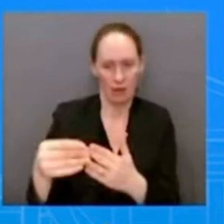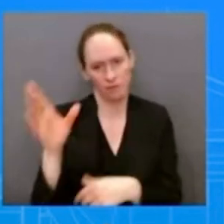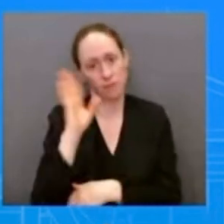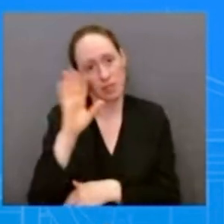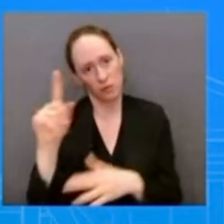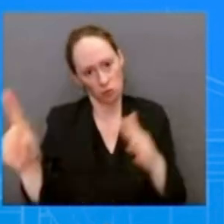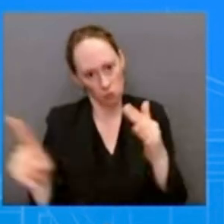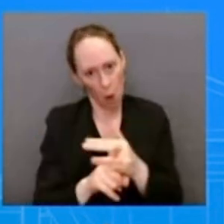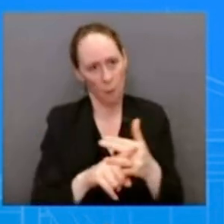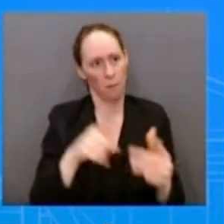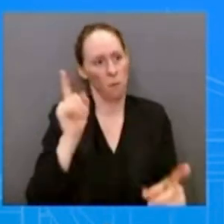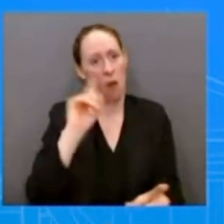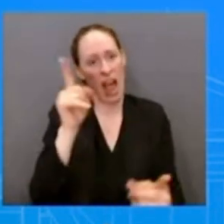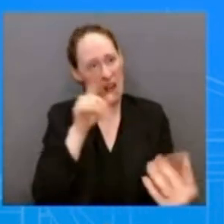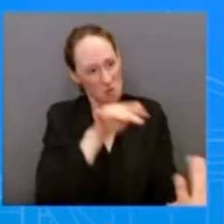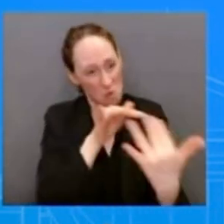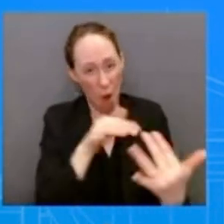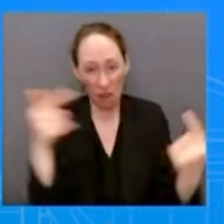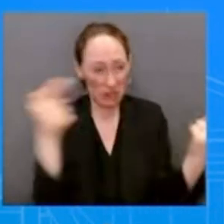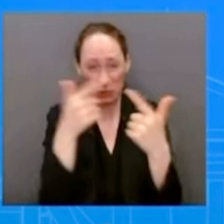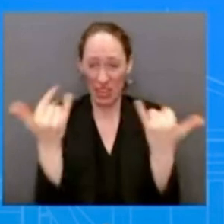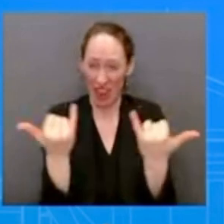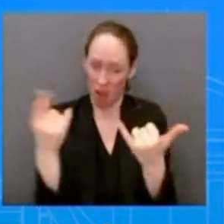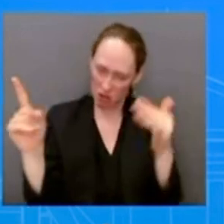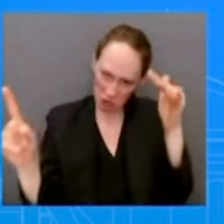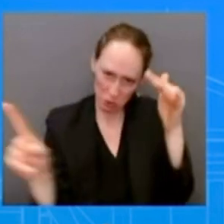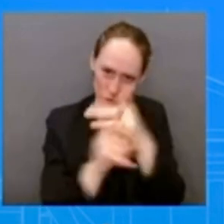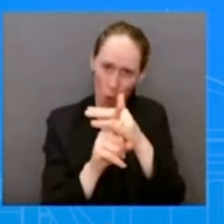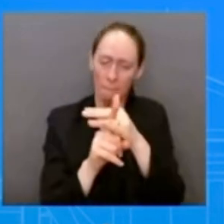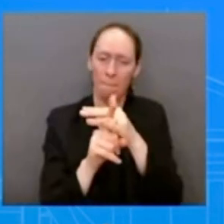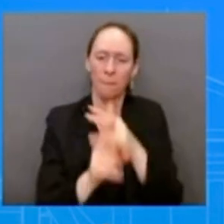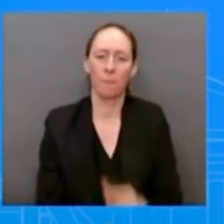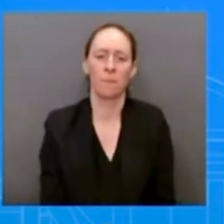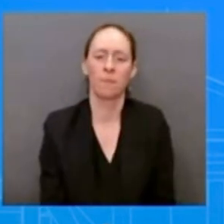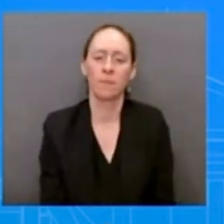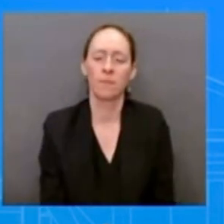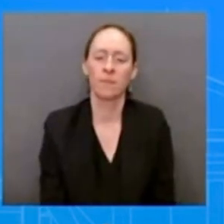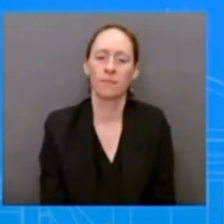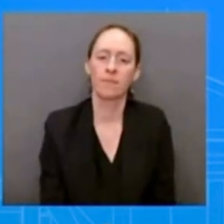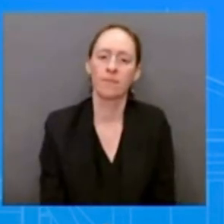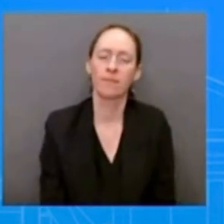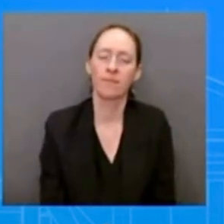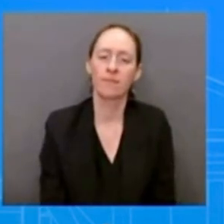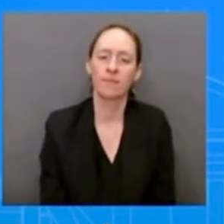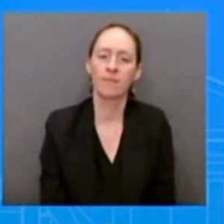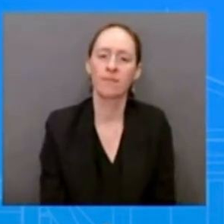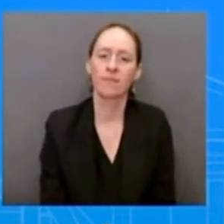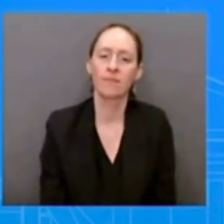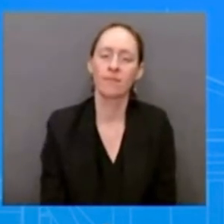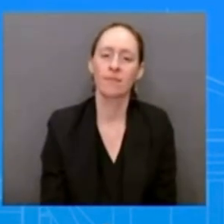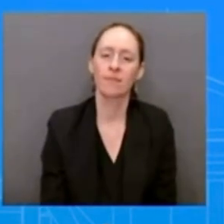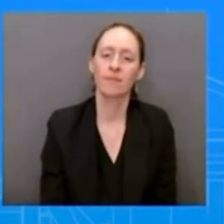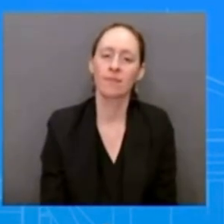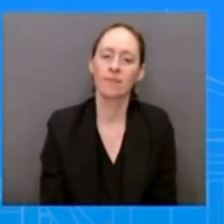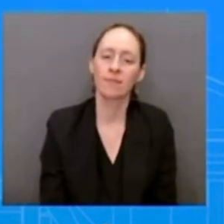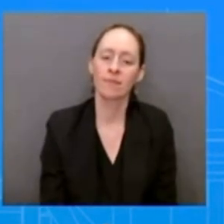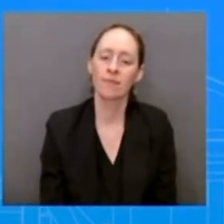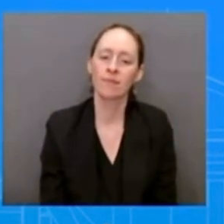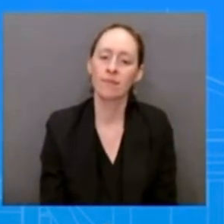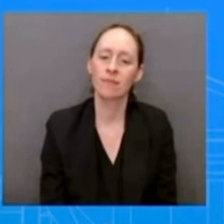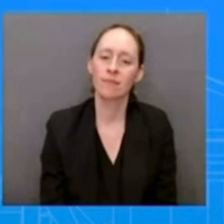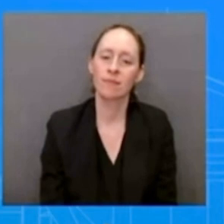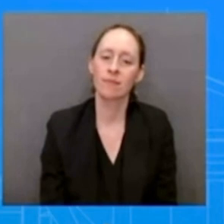now in the whole country let alone the Donbass region and then on Israel the State Department yesterday summoned the Israeli ambassador over the repeal of this 2005